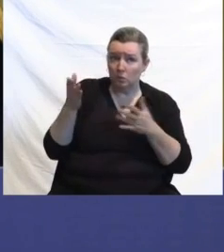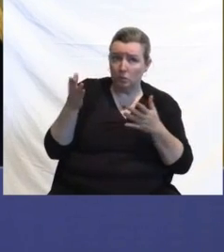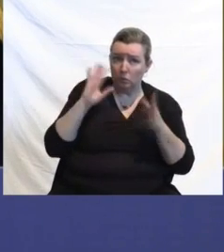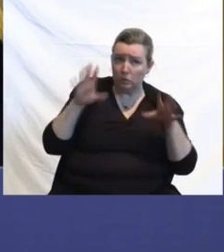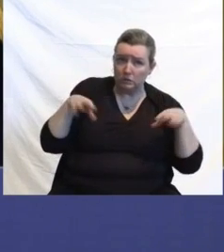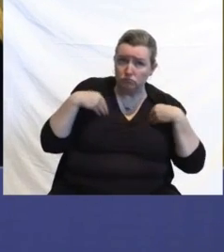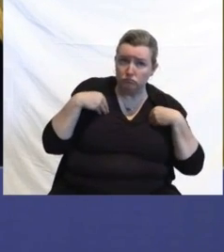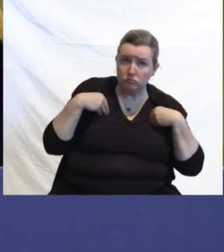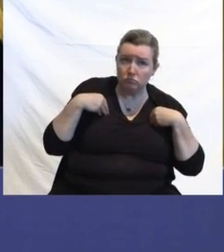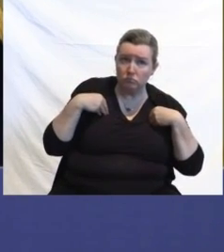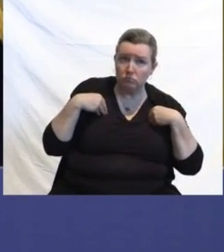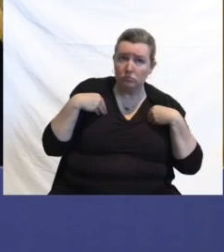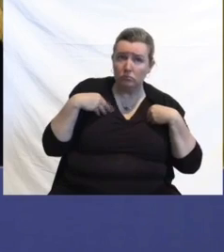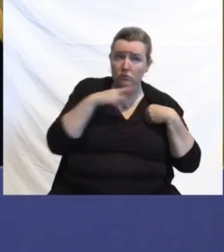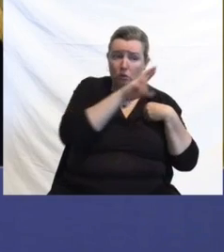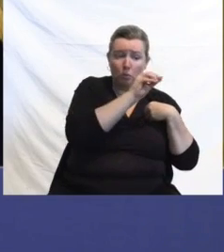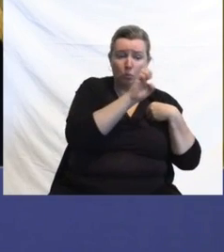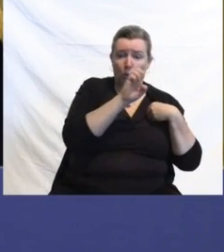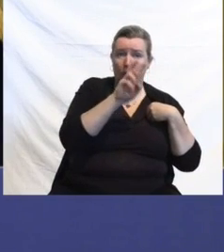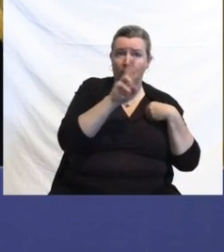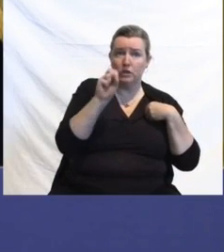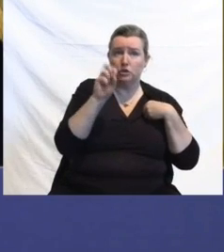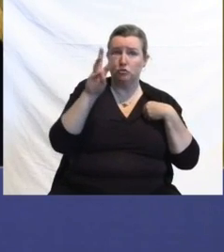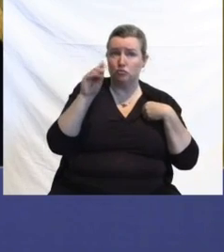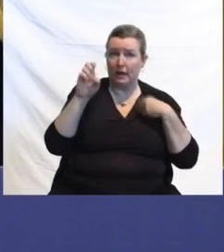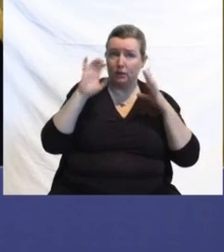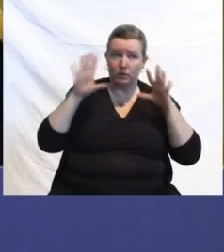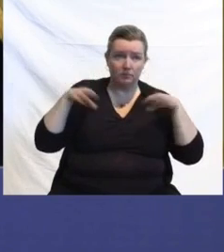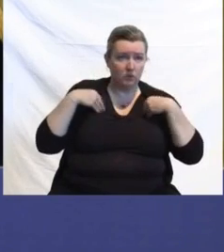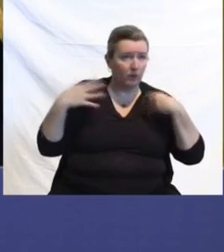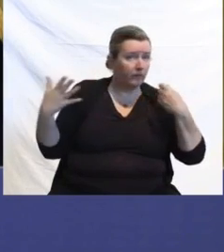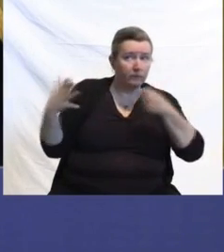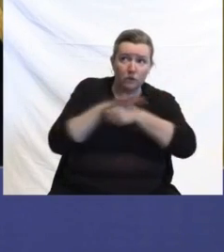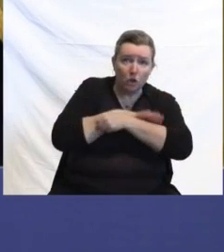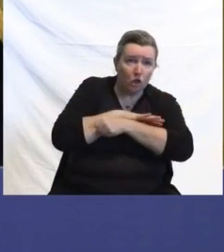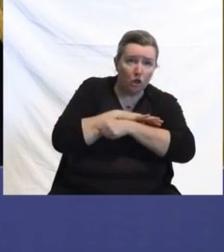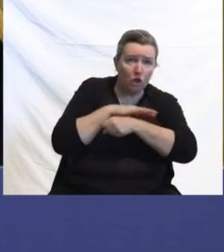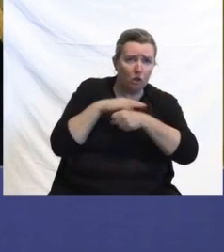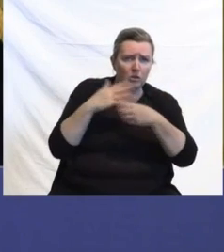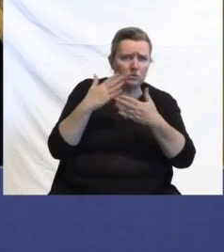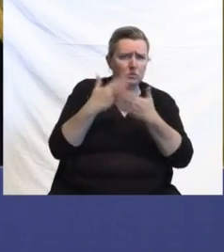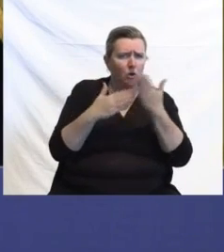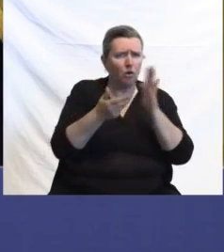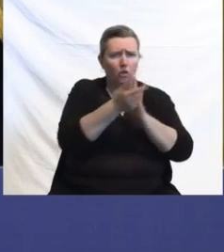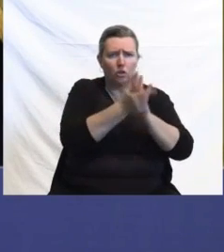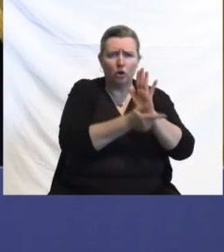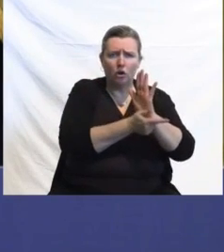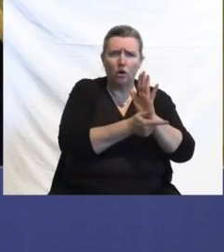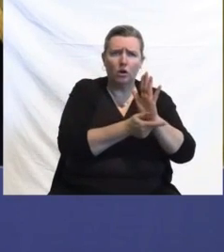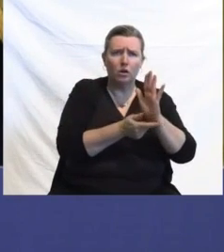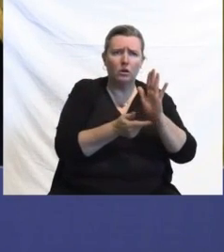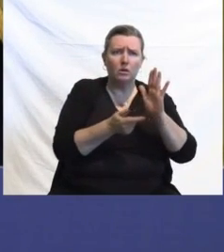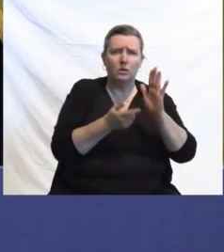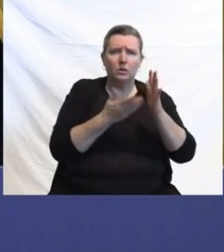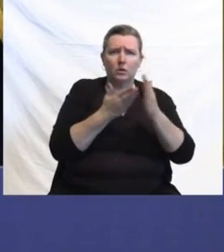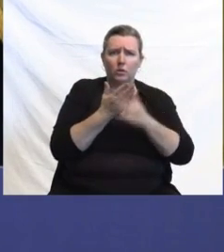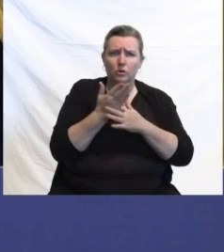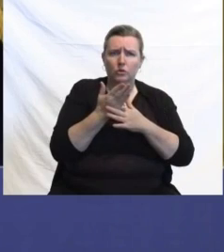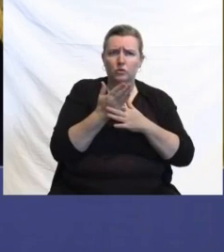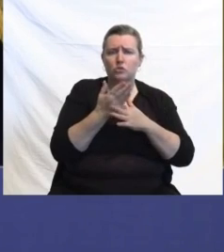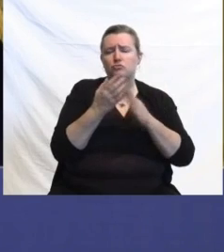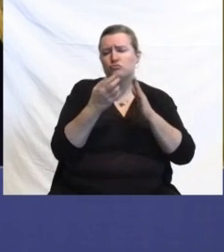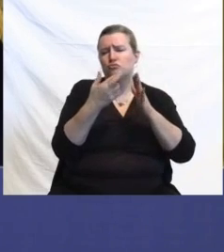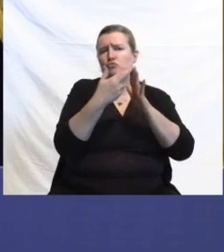state law given that other pieces of that bill will be taking effect through legislation or I'm sorry, through regulation? And how